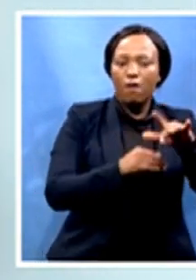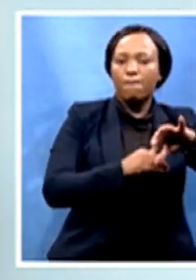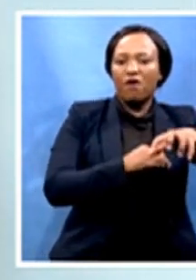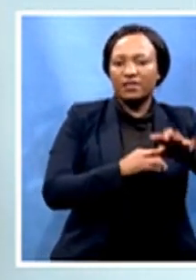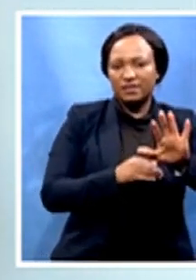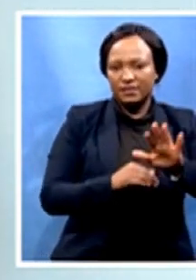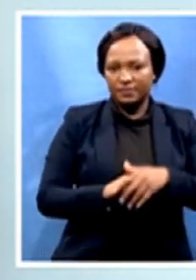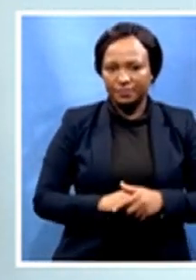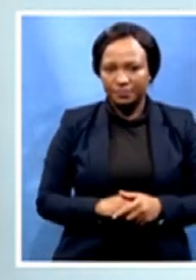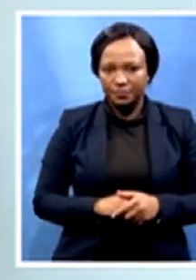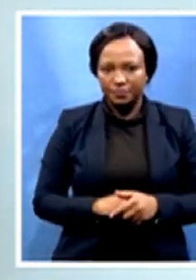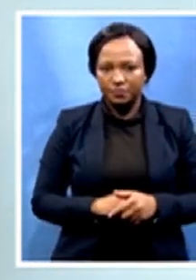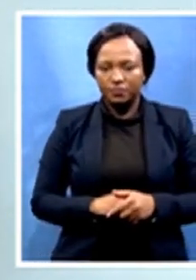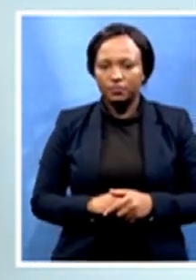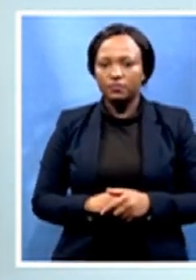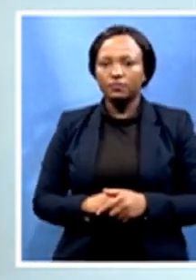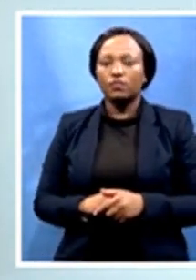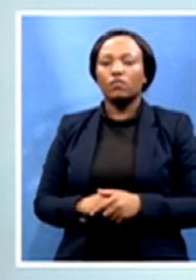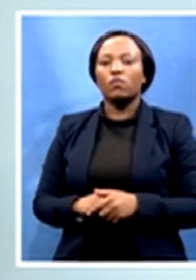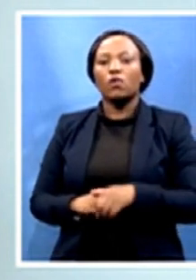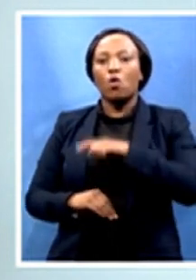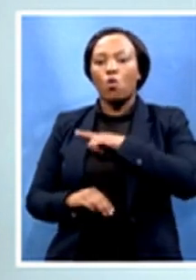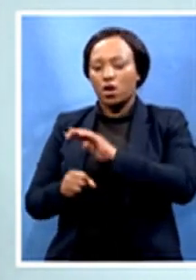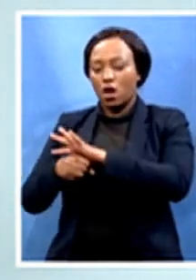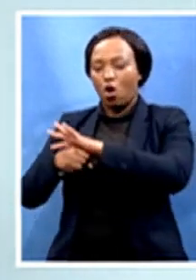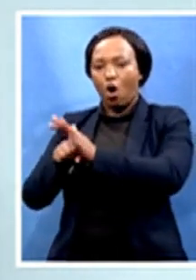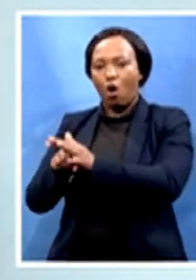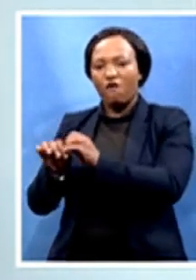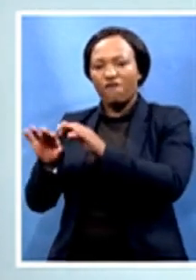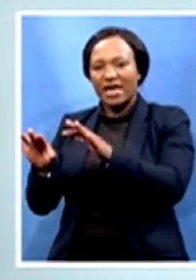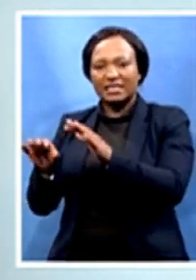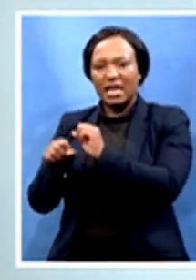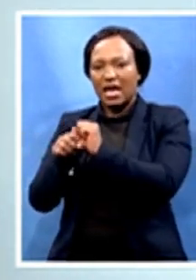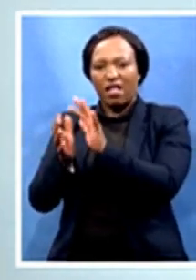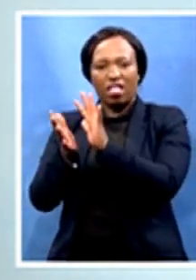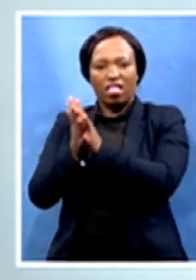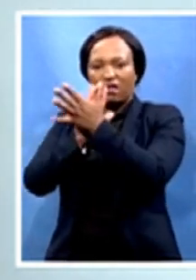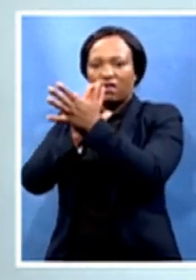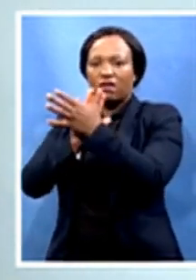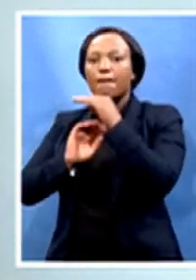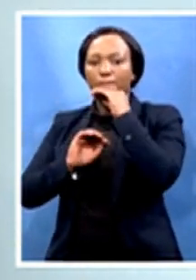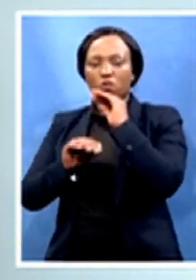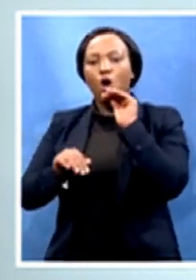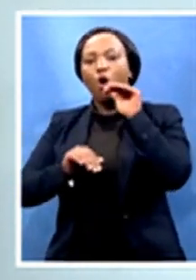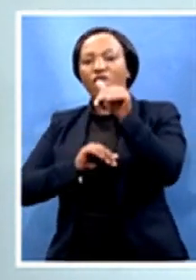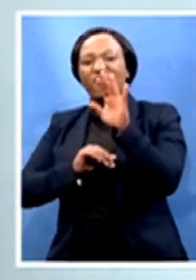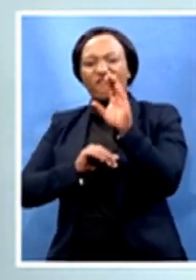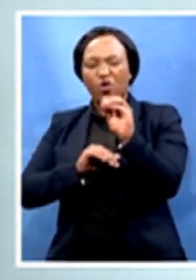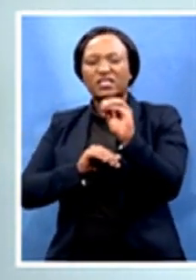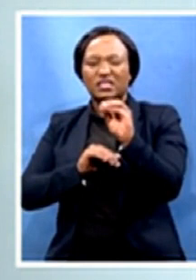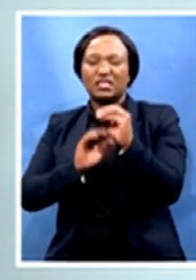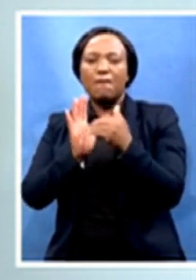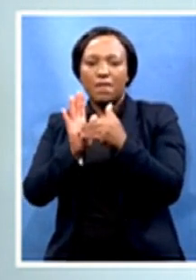of COVID-19, I'm sure this money, these funds would have been more than 40 million, but it's just that government is redirecting